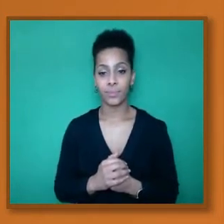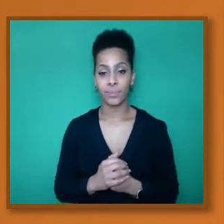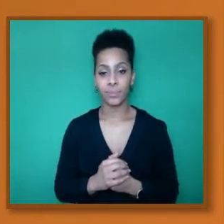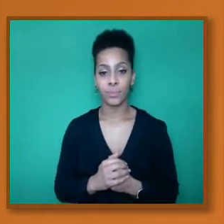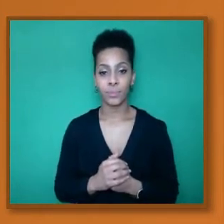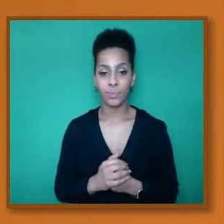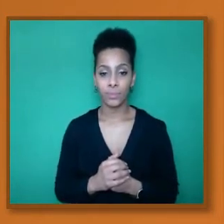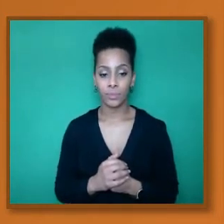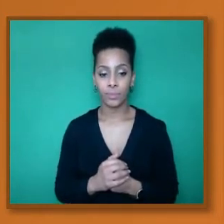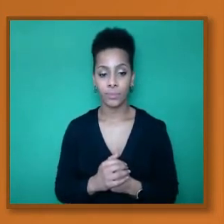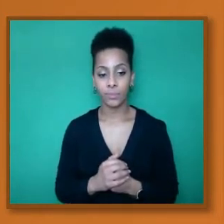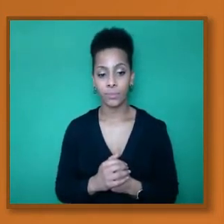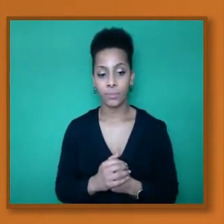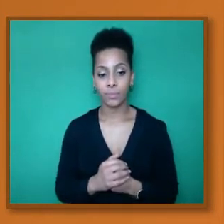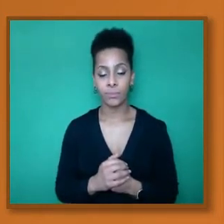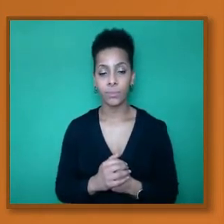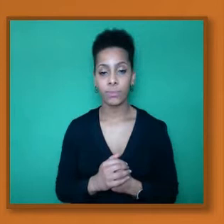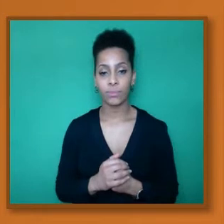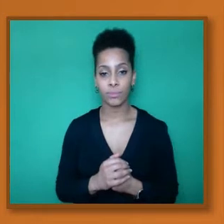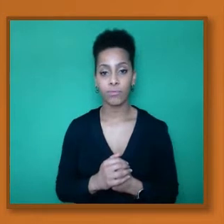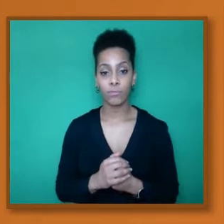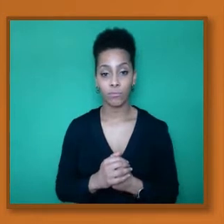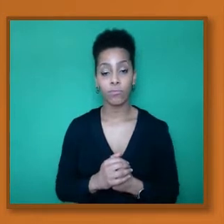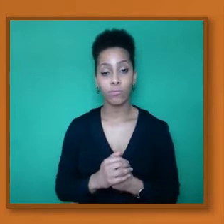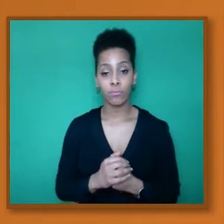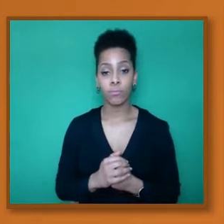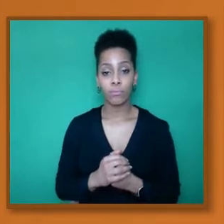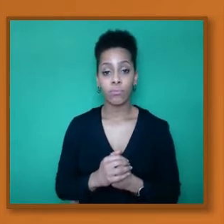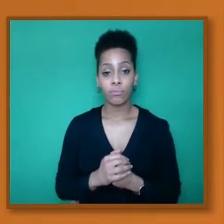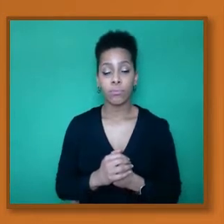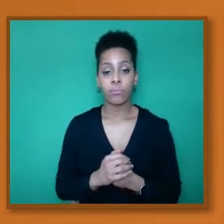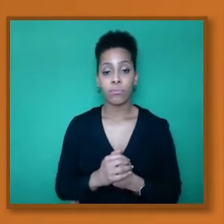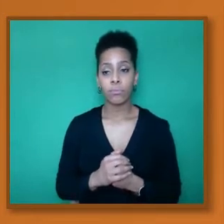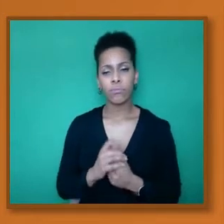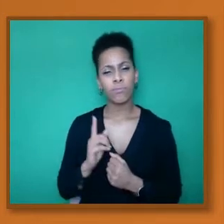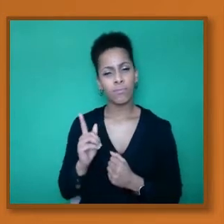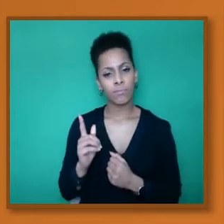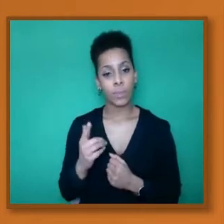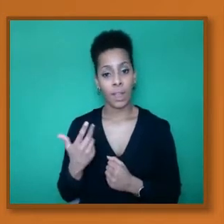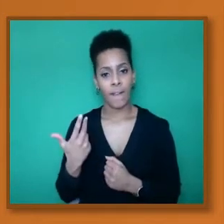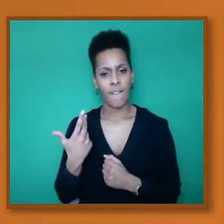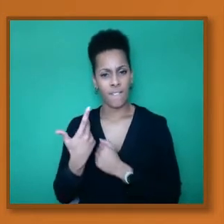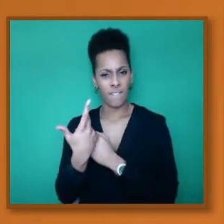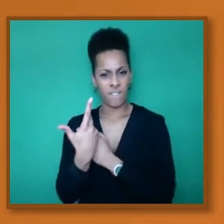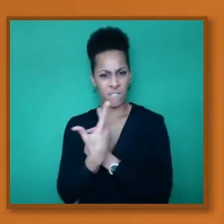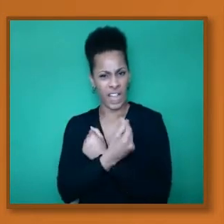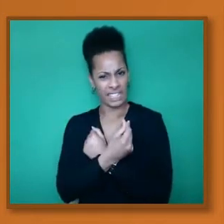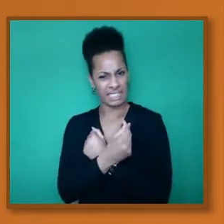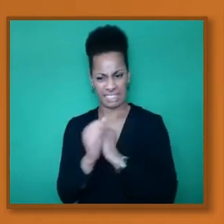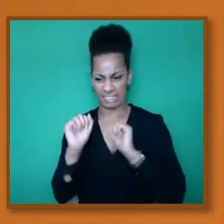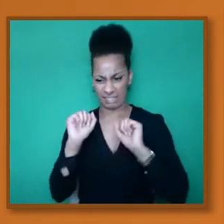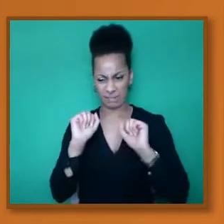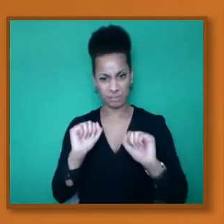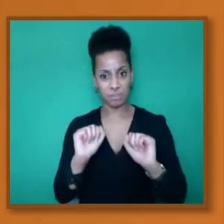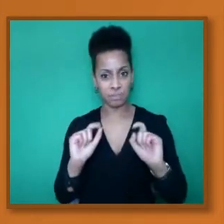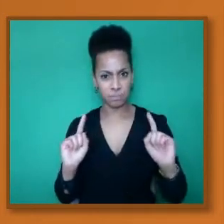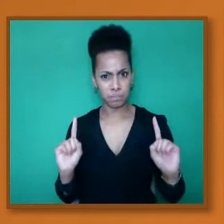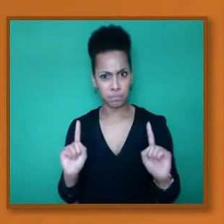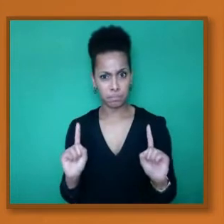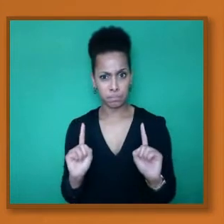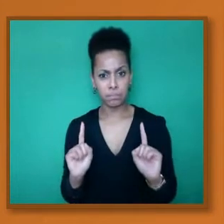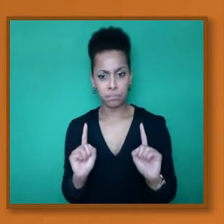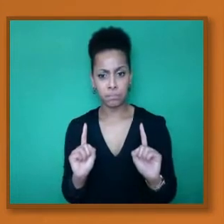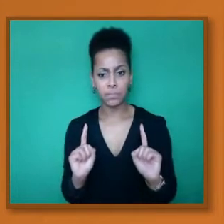The vaccine itself, we could just click on one slide, please. Yeah, the vaccine itself